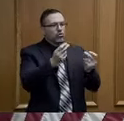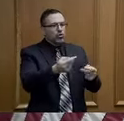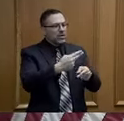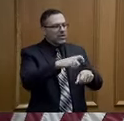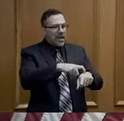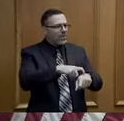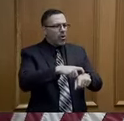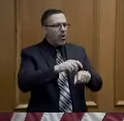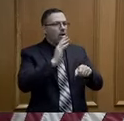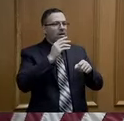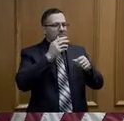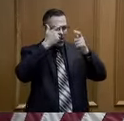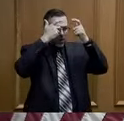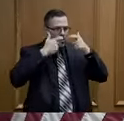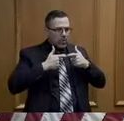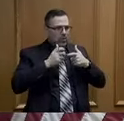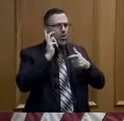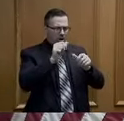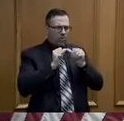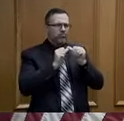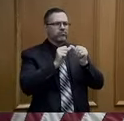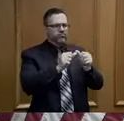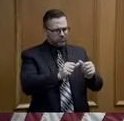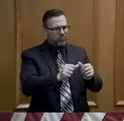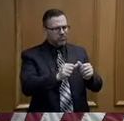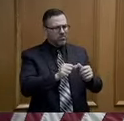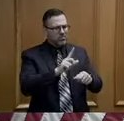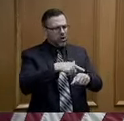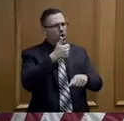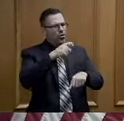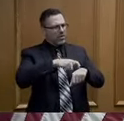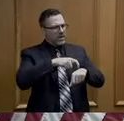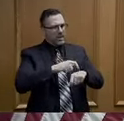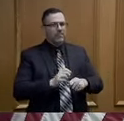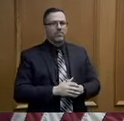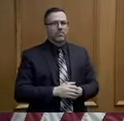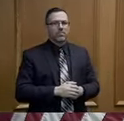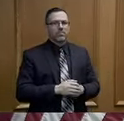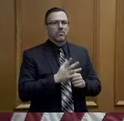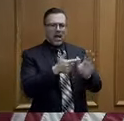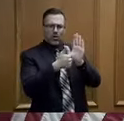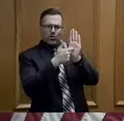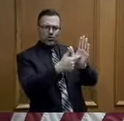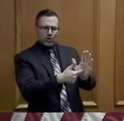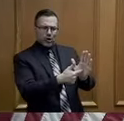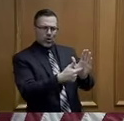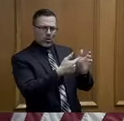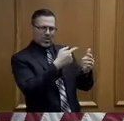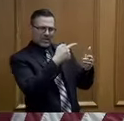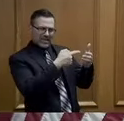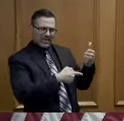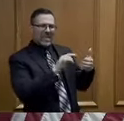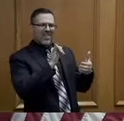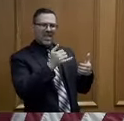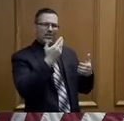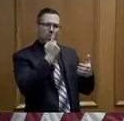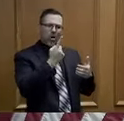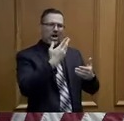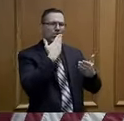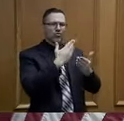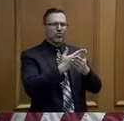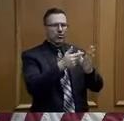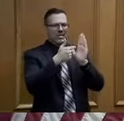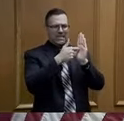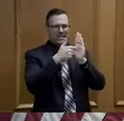with COVID patients. I show this because it's just one small example of the way that we're utilizing